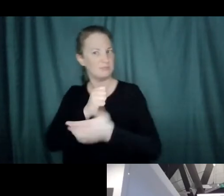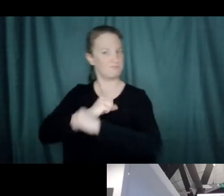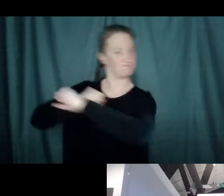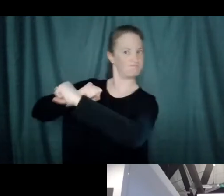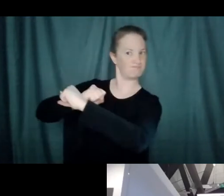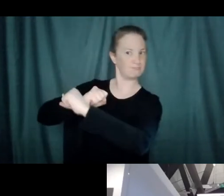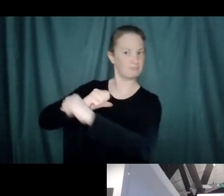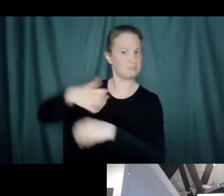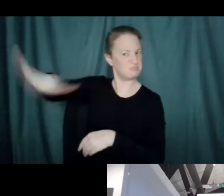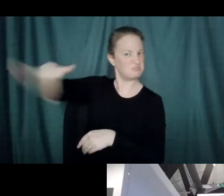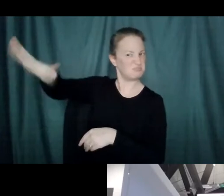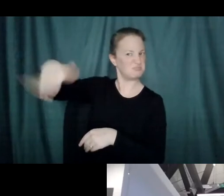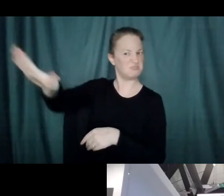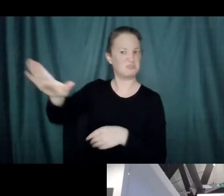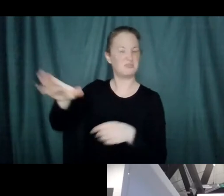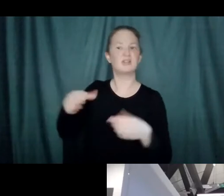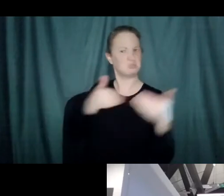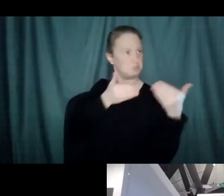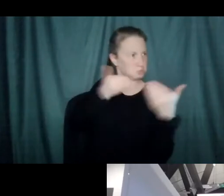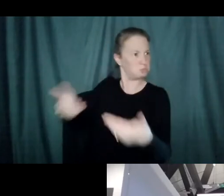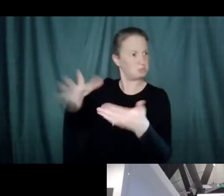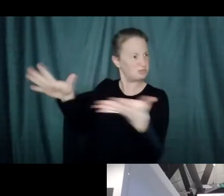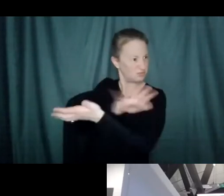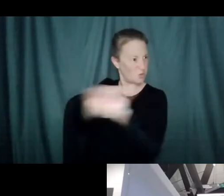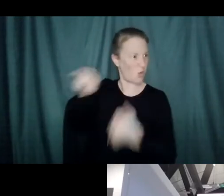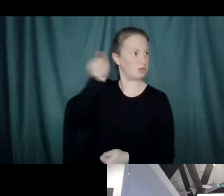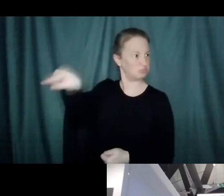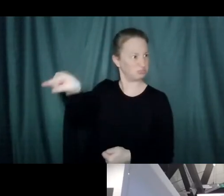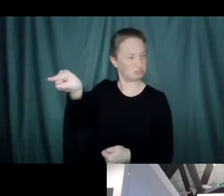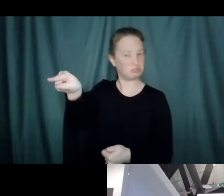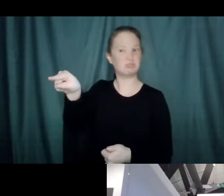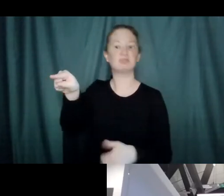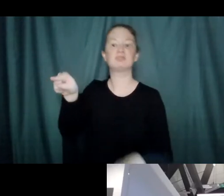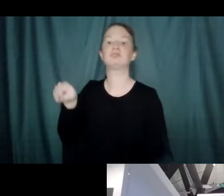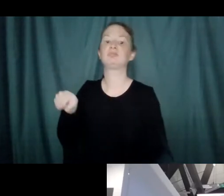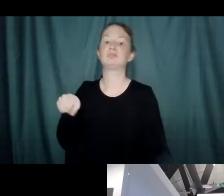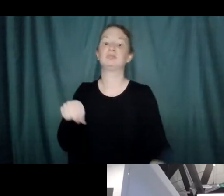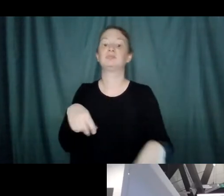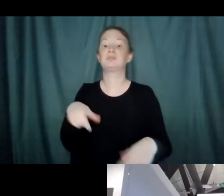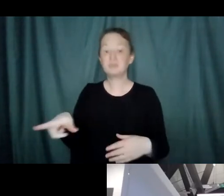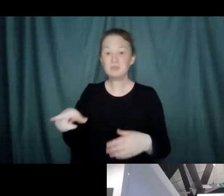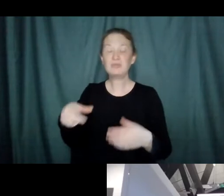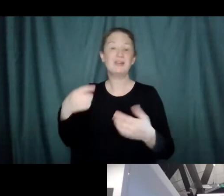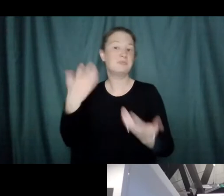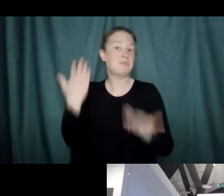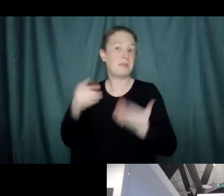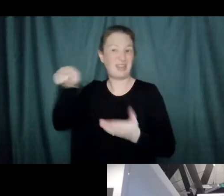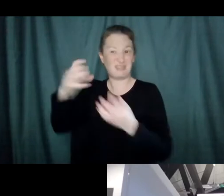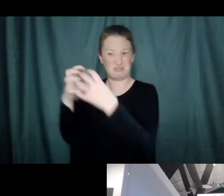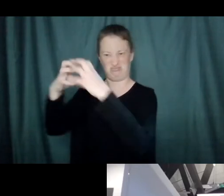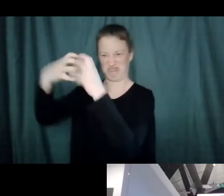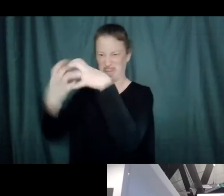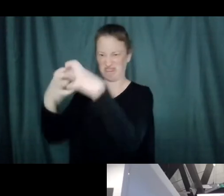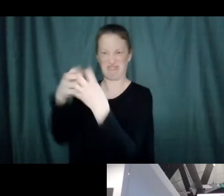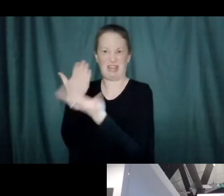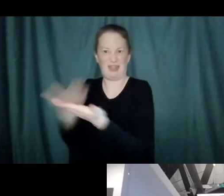Marking that thing for destruction if it lived outside of one of your cells, if it's swimming around in your bloodstream by itself. If it's